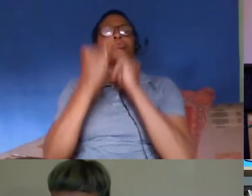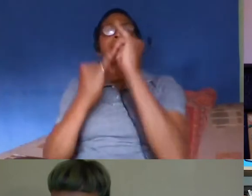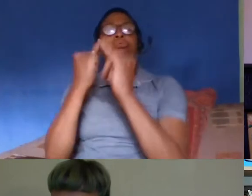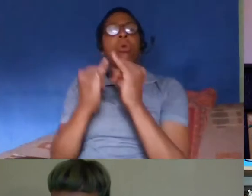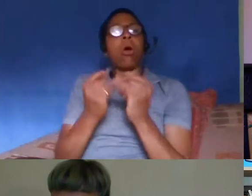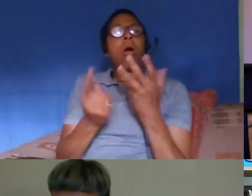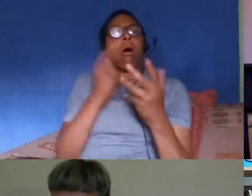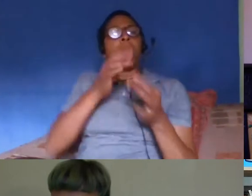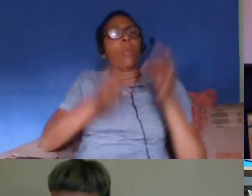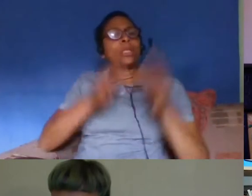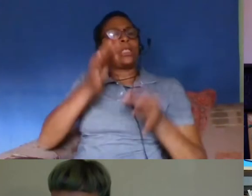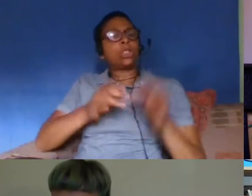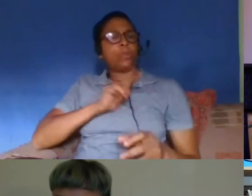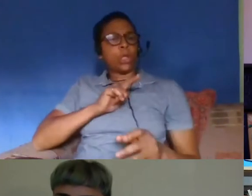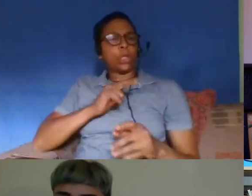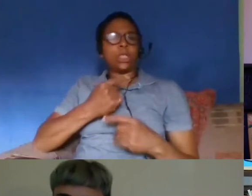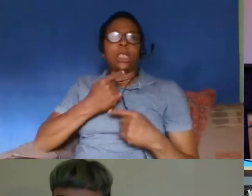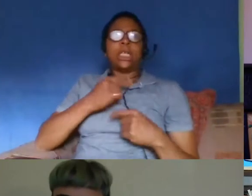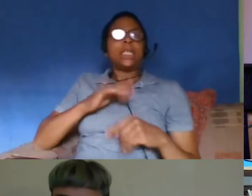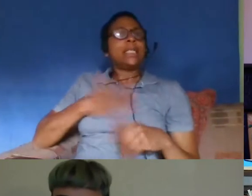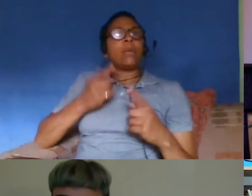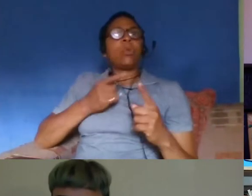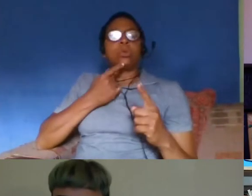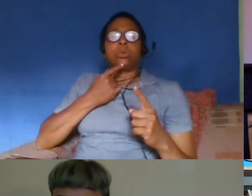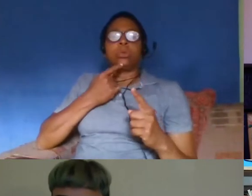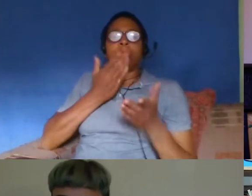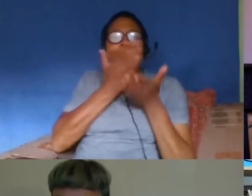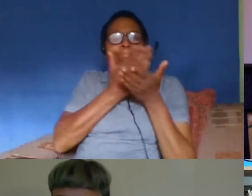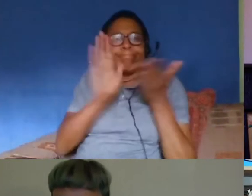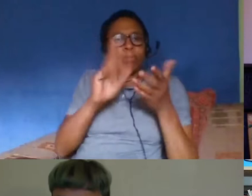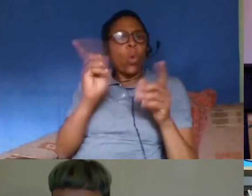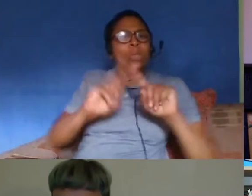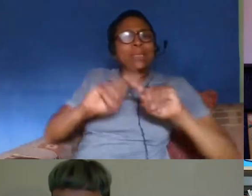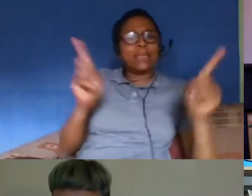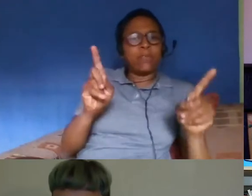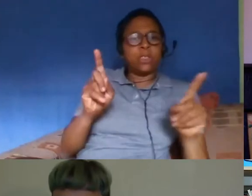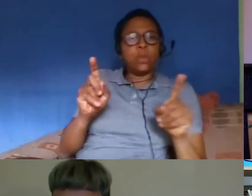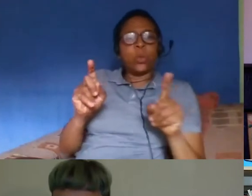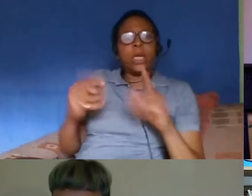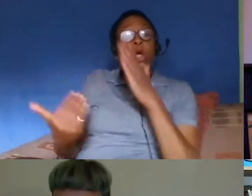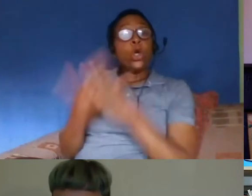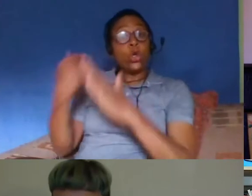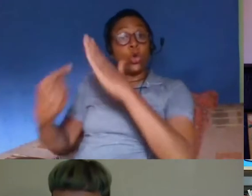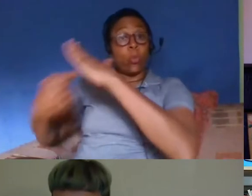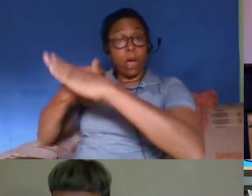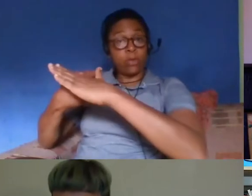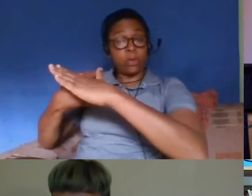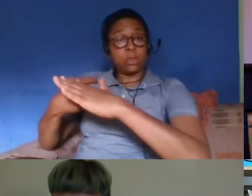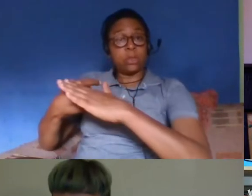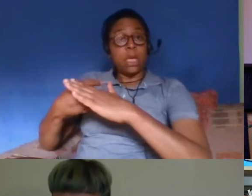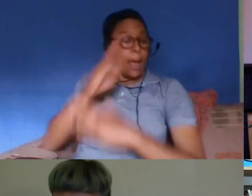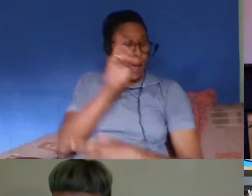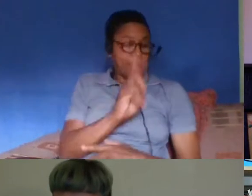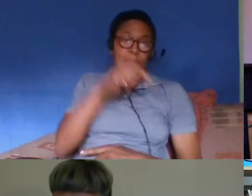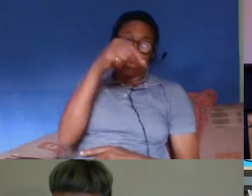failing to distinguish between new migrants and um ethnic minorities who are already residents and i just thought we have you learned